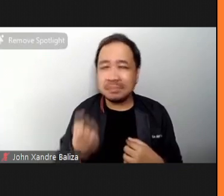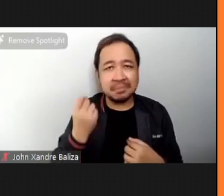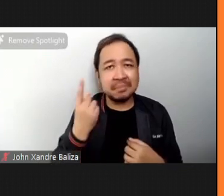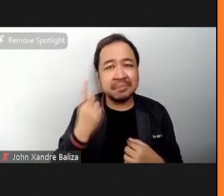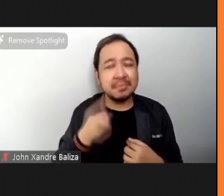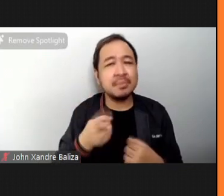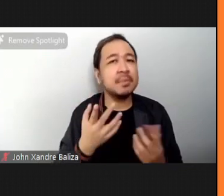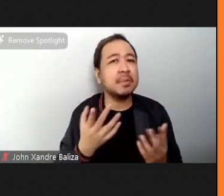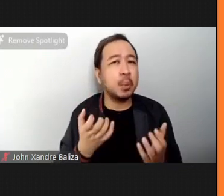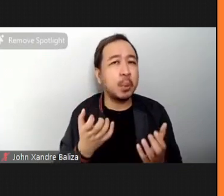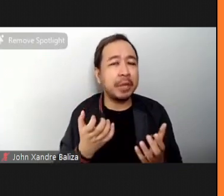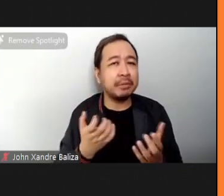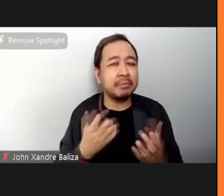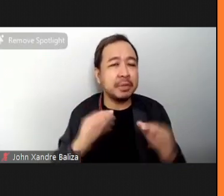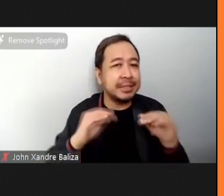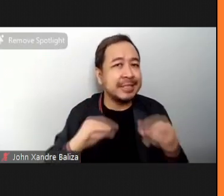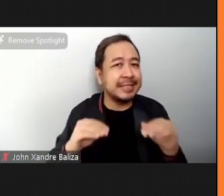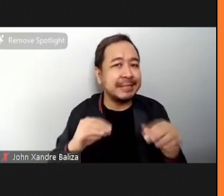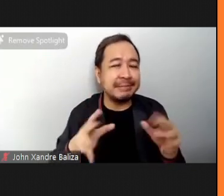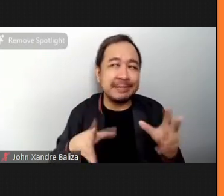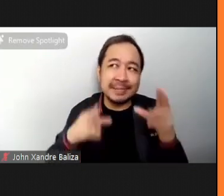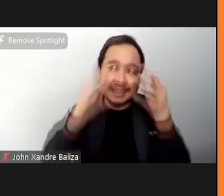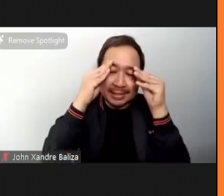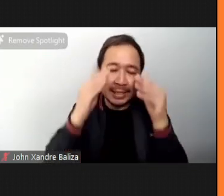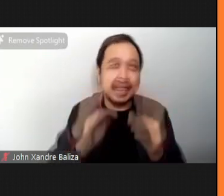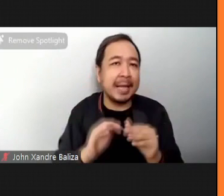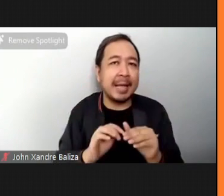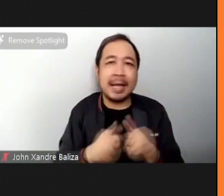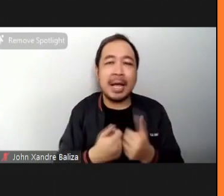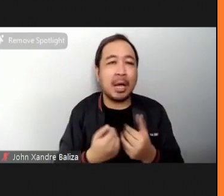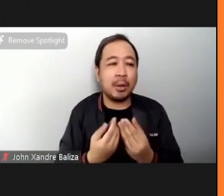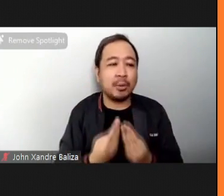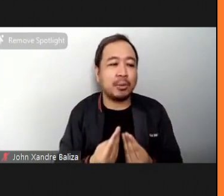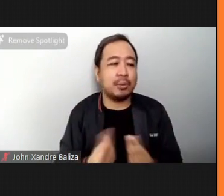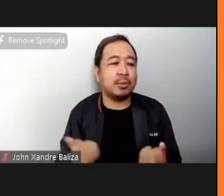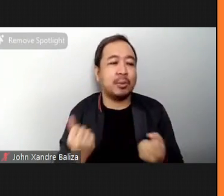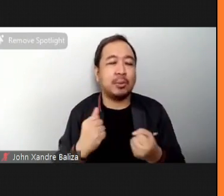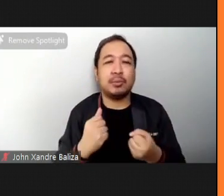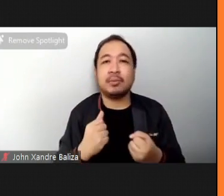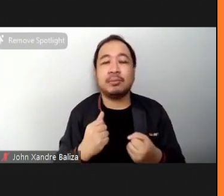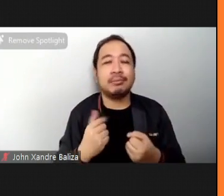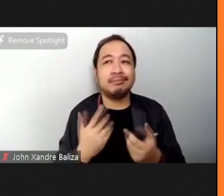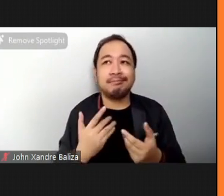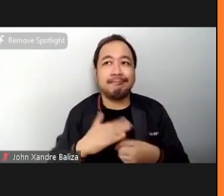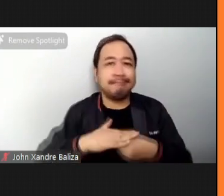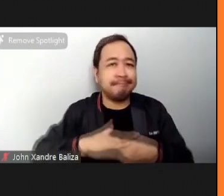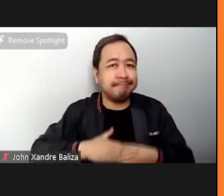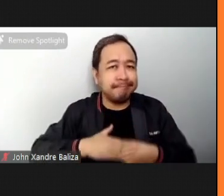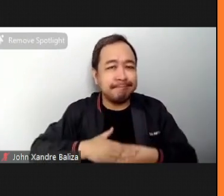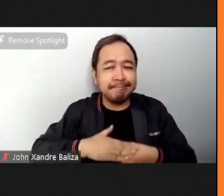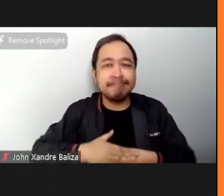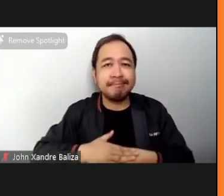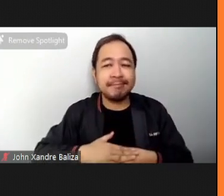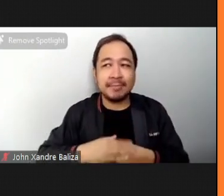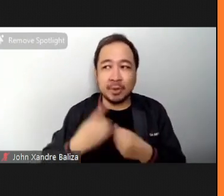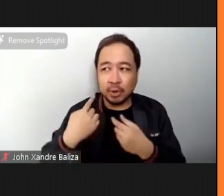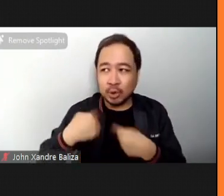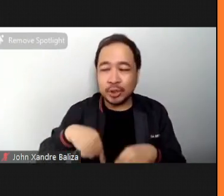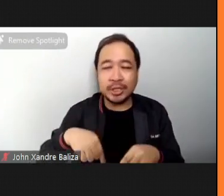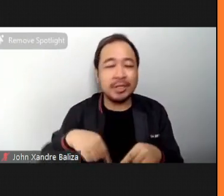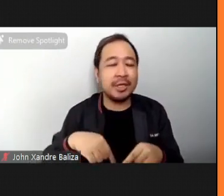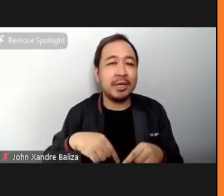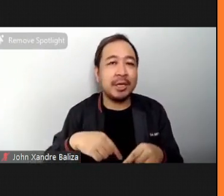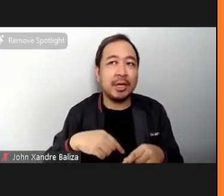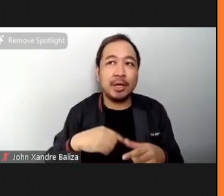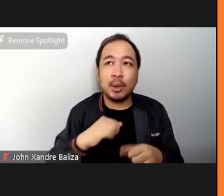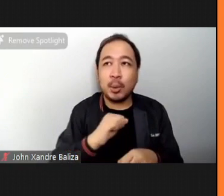To help you lang to cope with the stressors that you face During your work with abused children